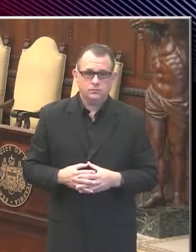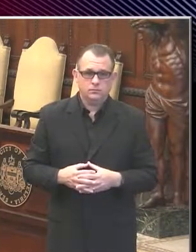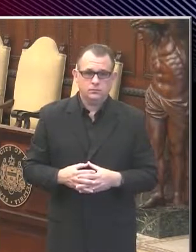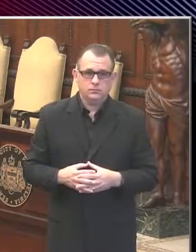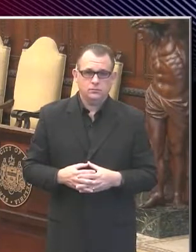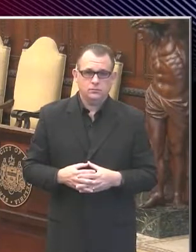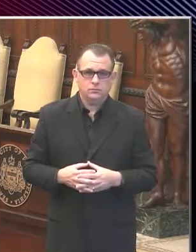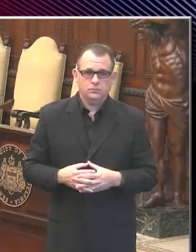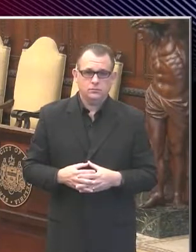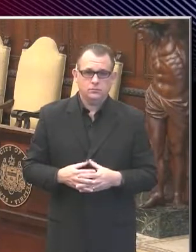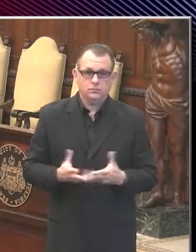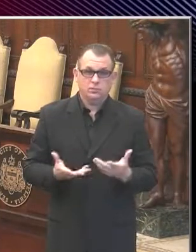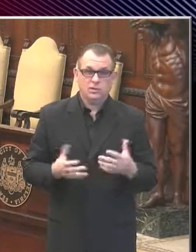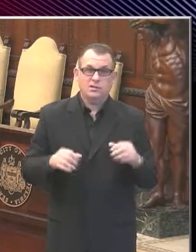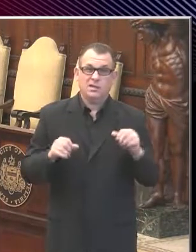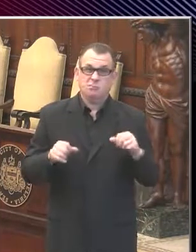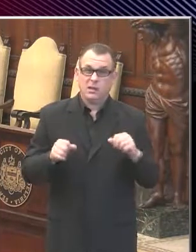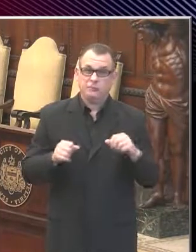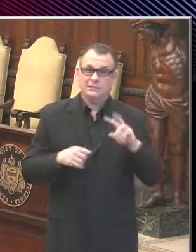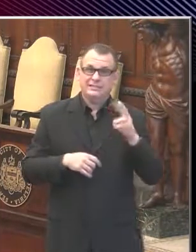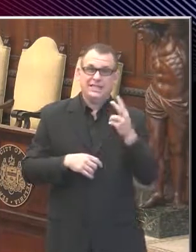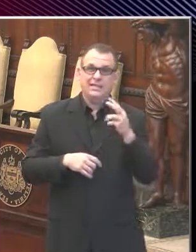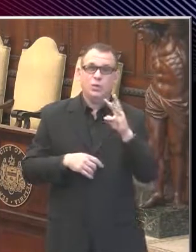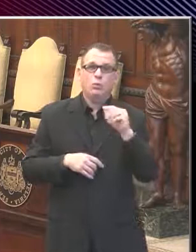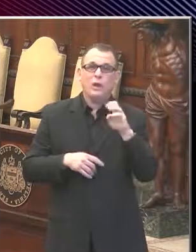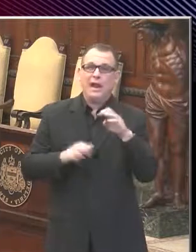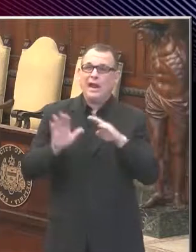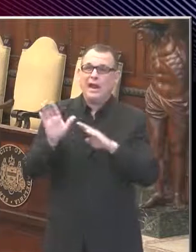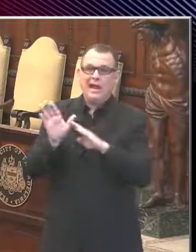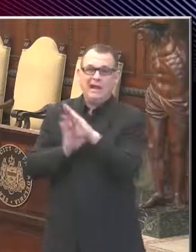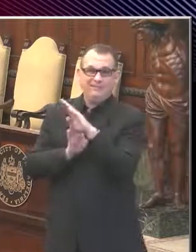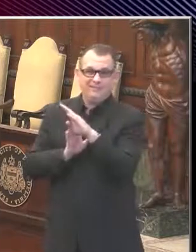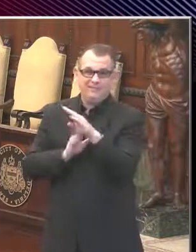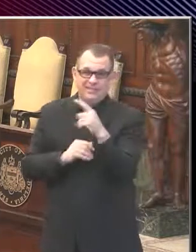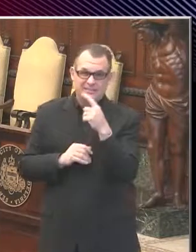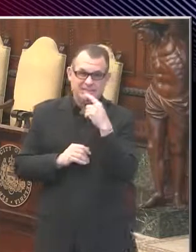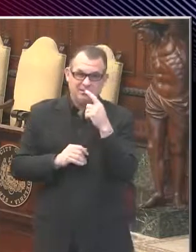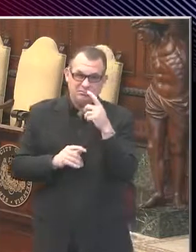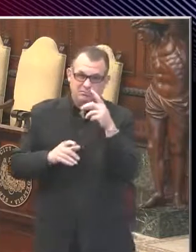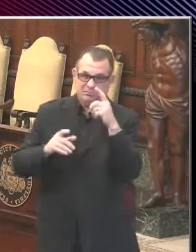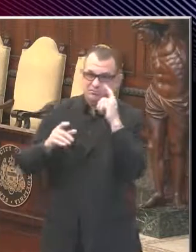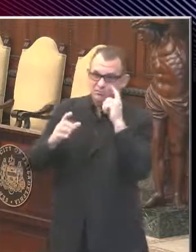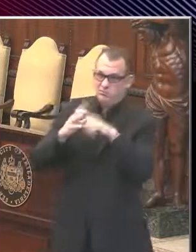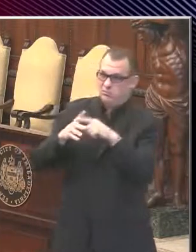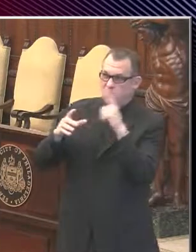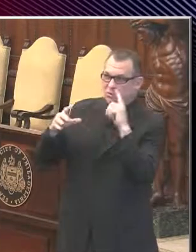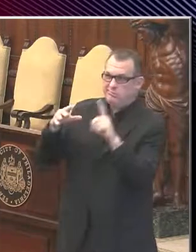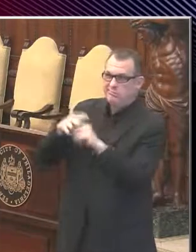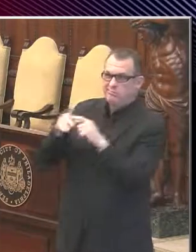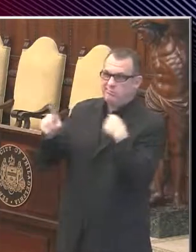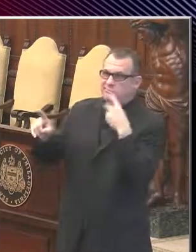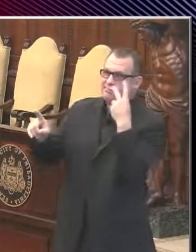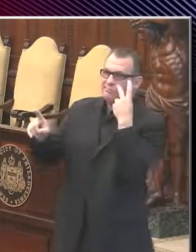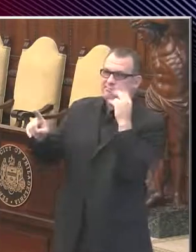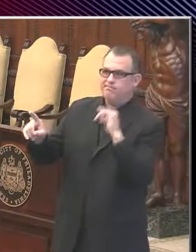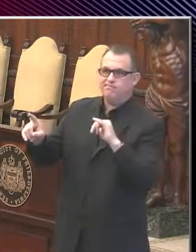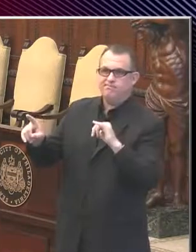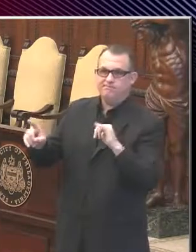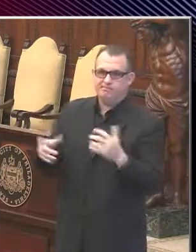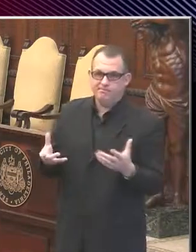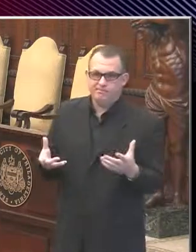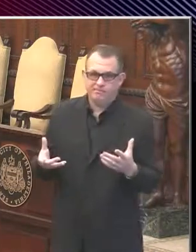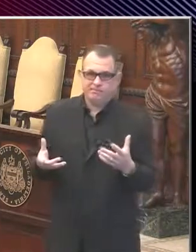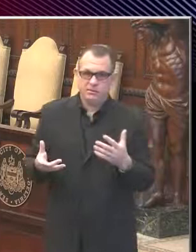Dr. Farley, you said, we were starting to see signs that that could be a possibility. So the question is actually,